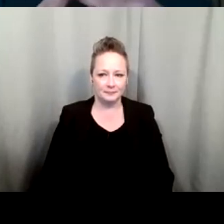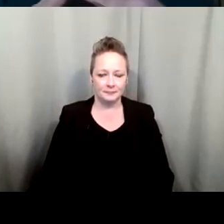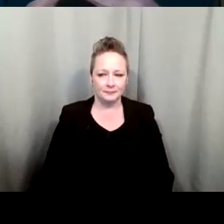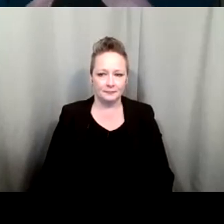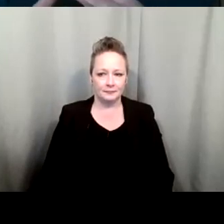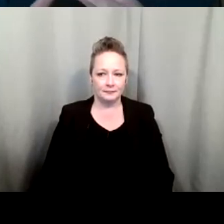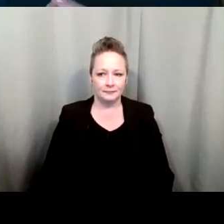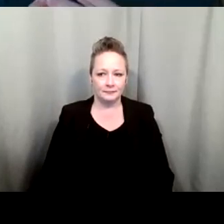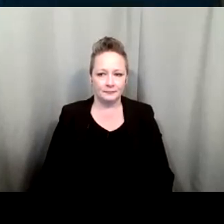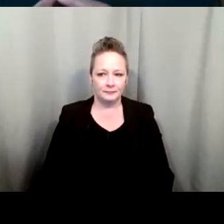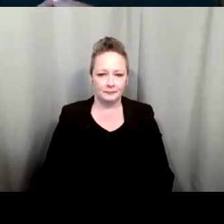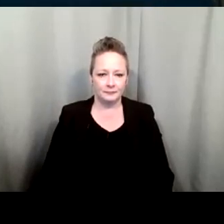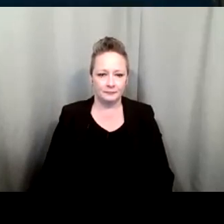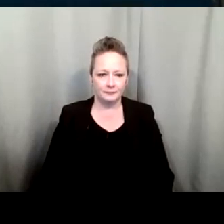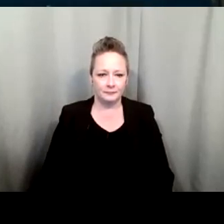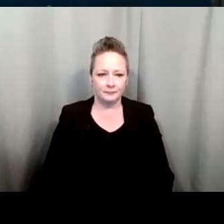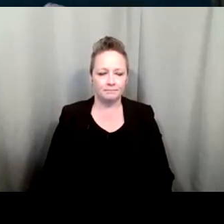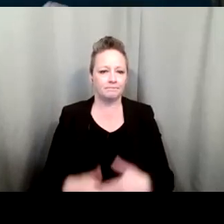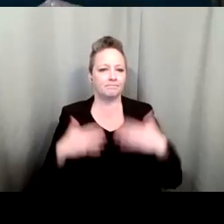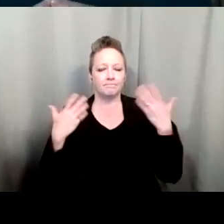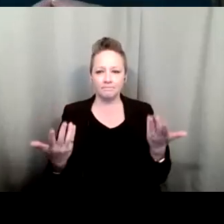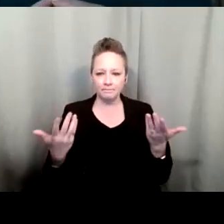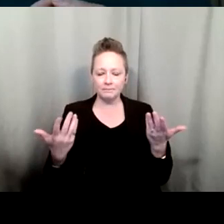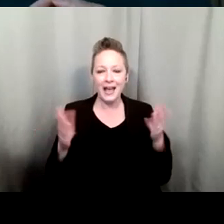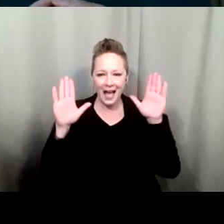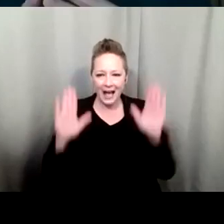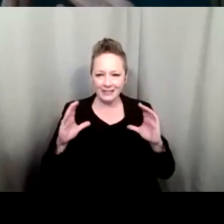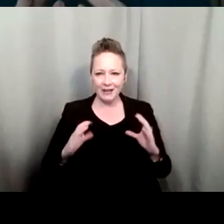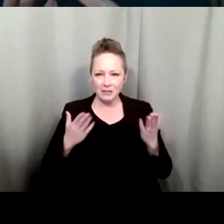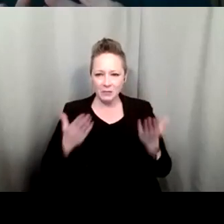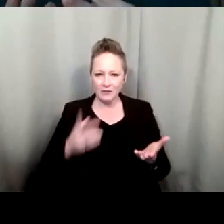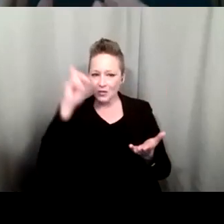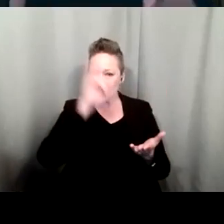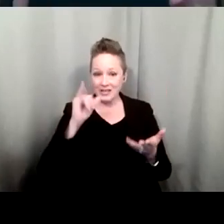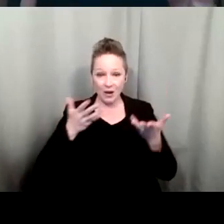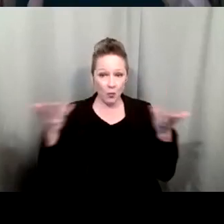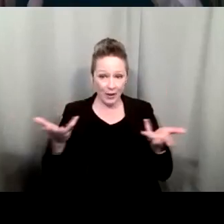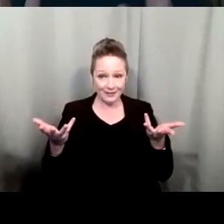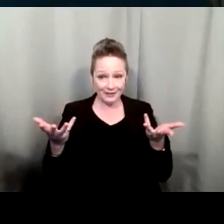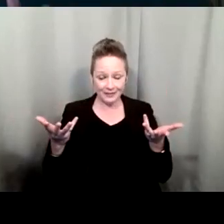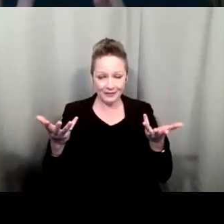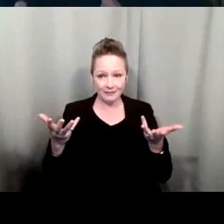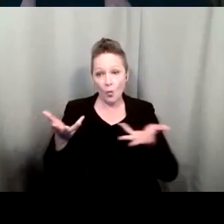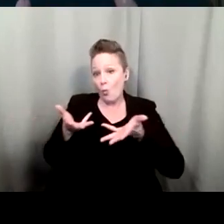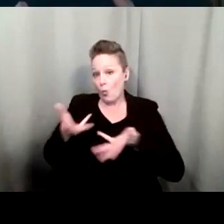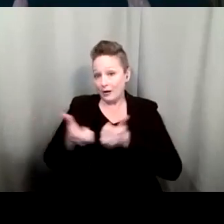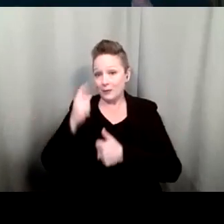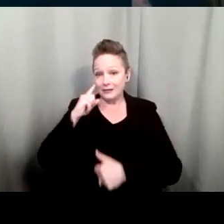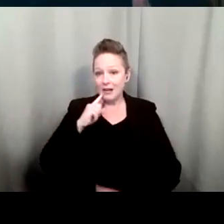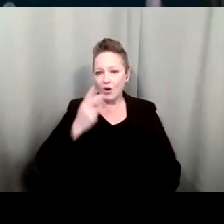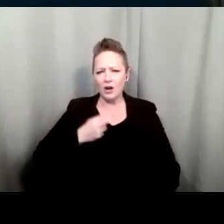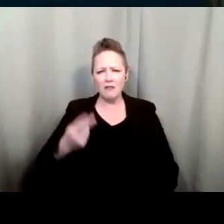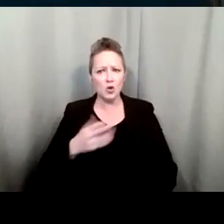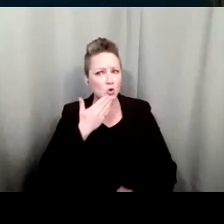what does customer service look like when we're working with deaf and hard of hearing people this is a great